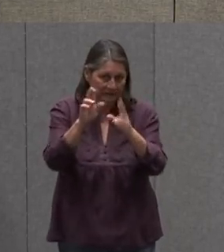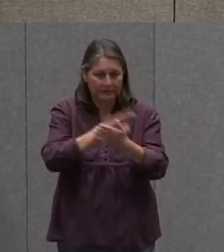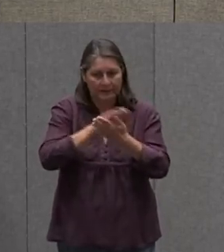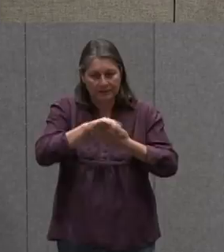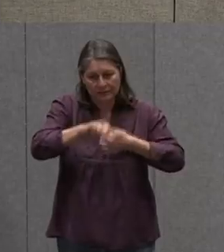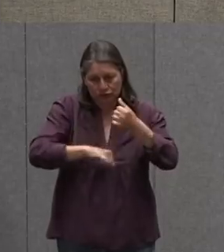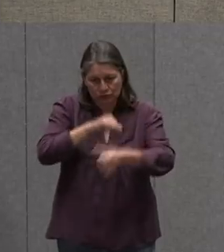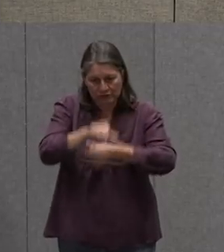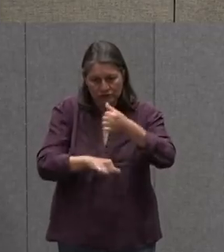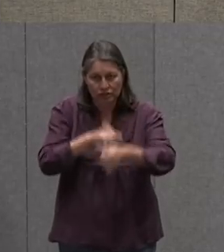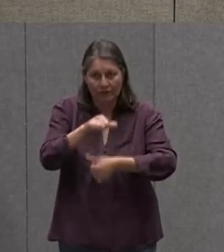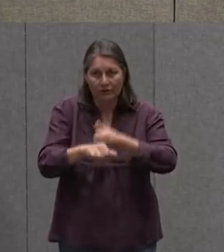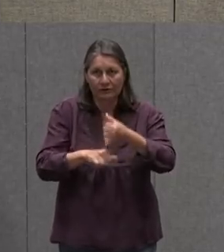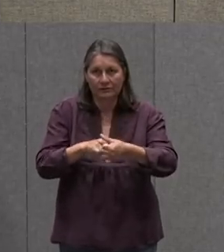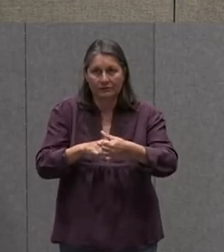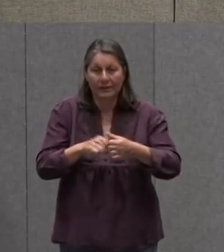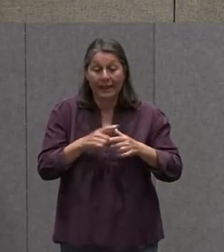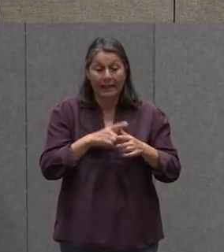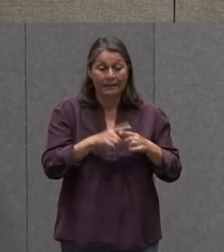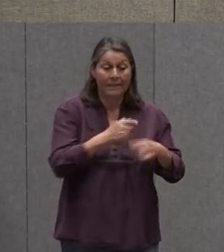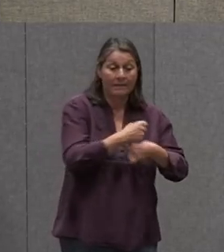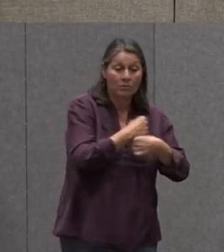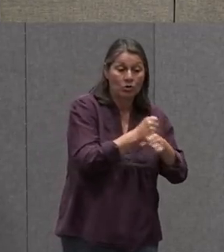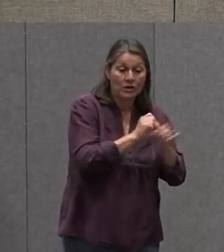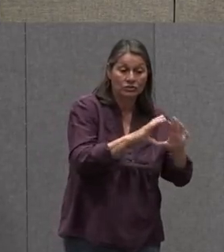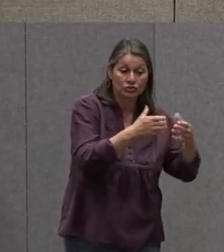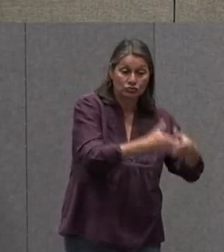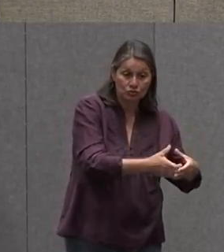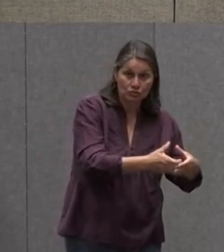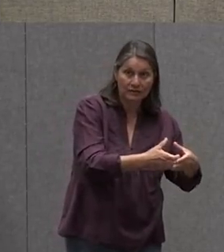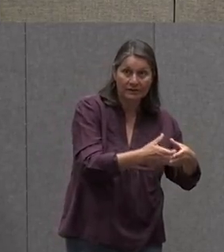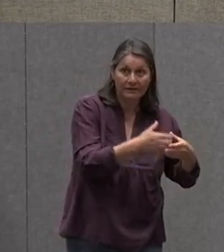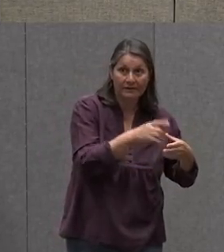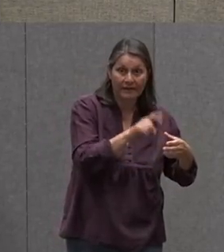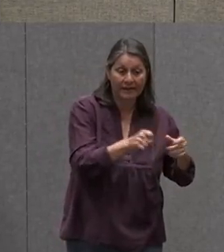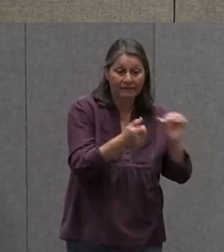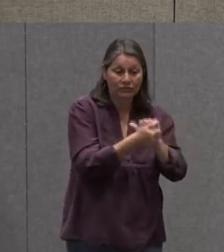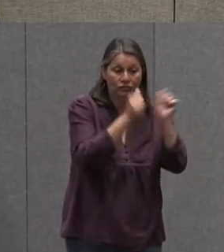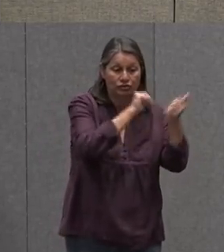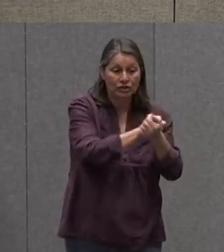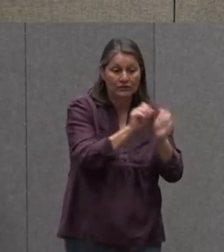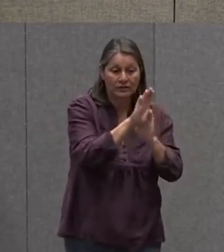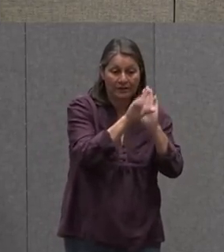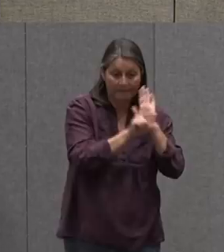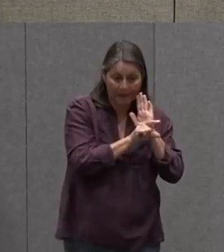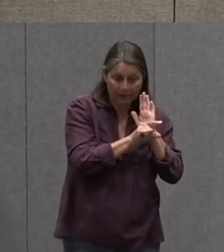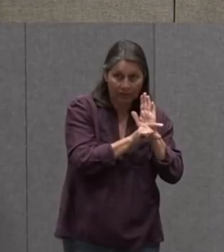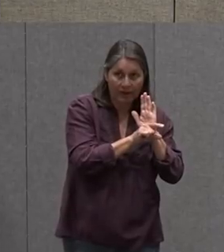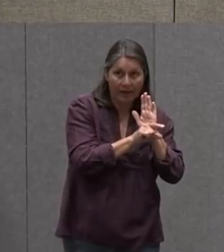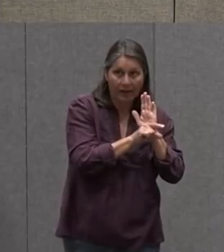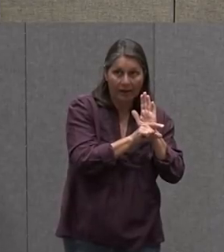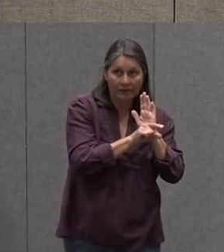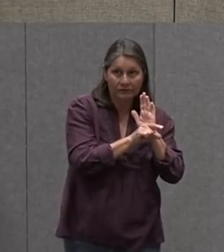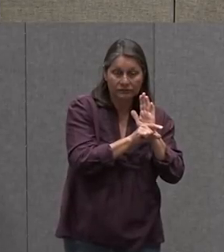A New Job For The Production Crew Would Be That They Would Need To Change The Background Back To Where It's